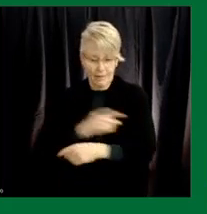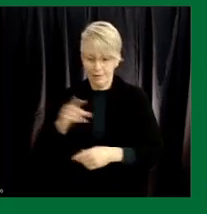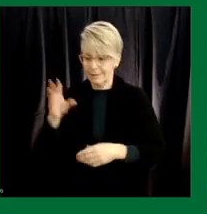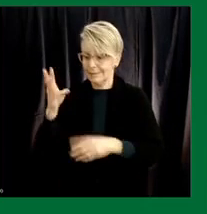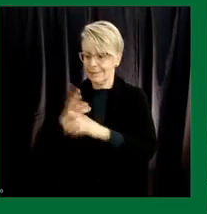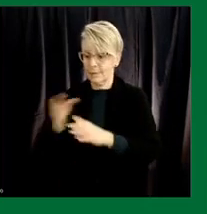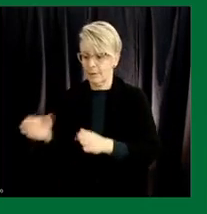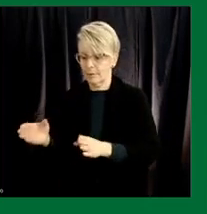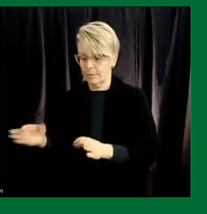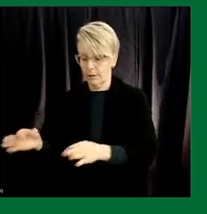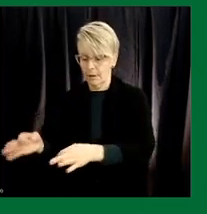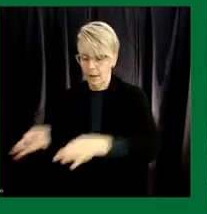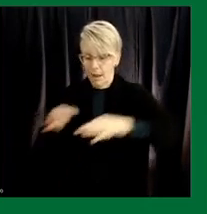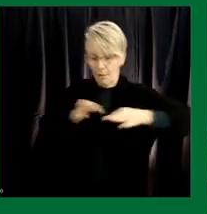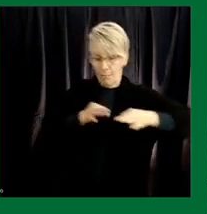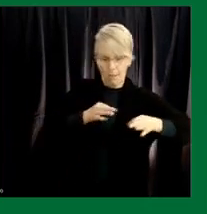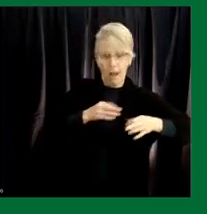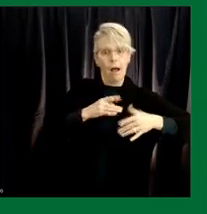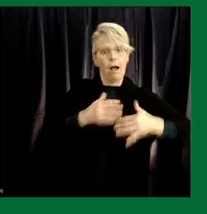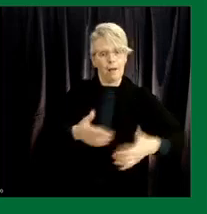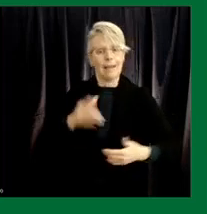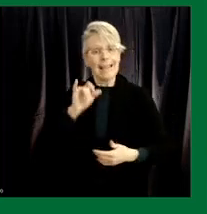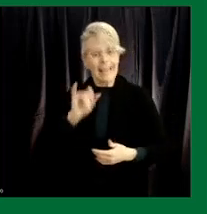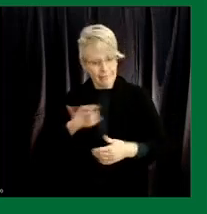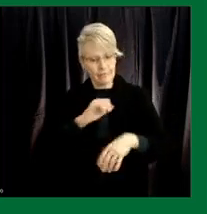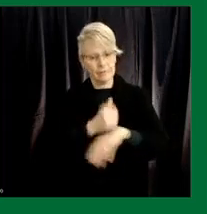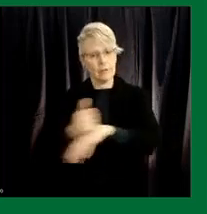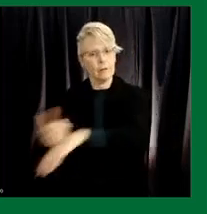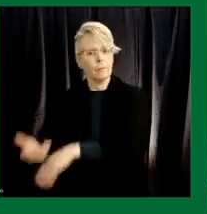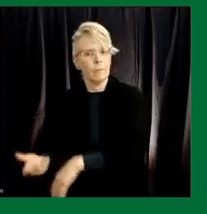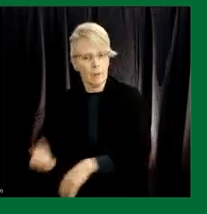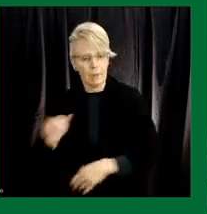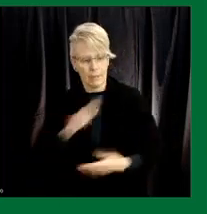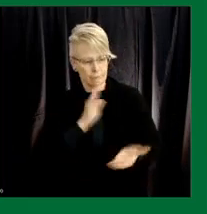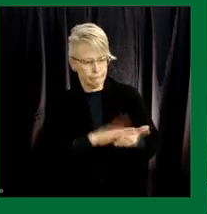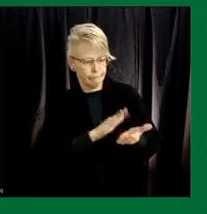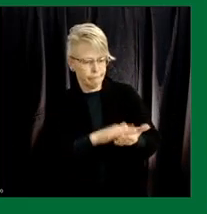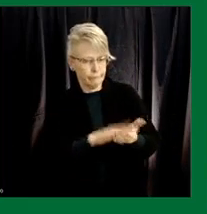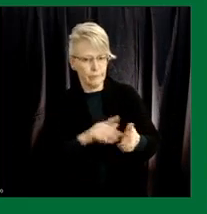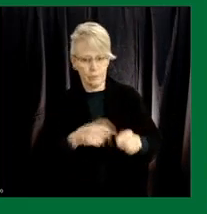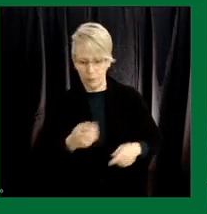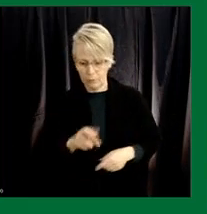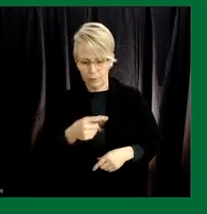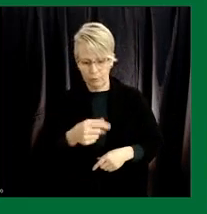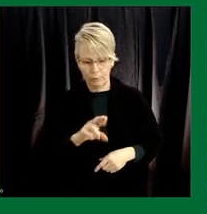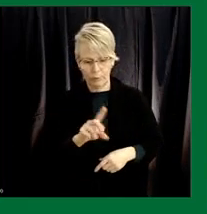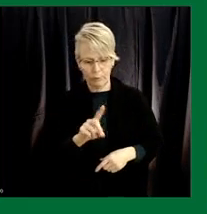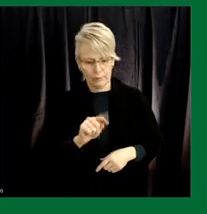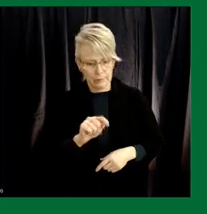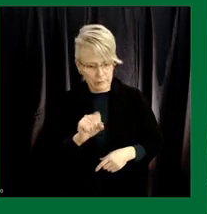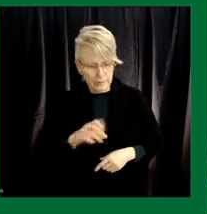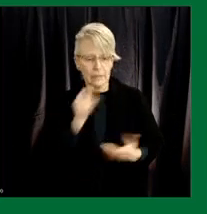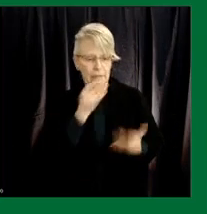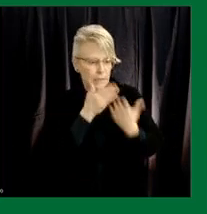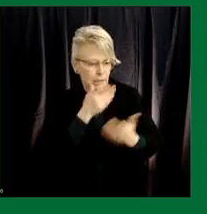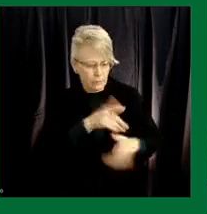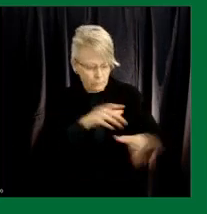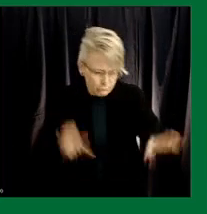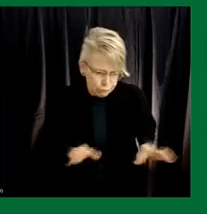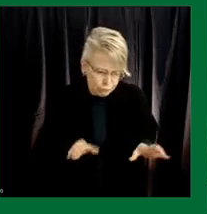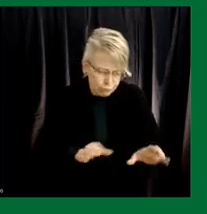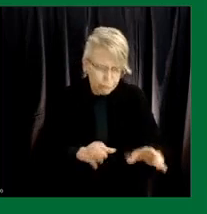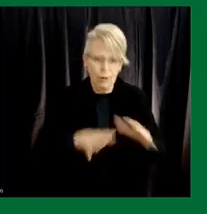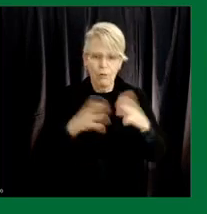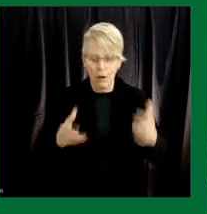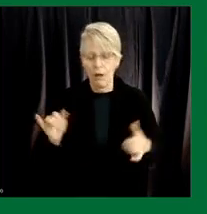i credit to dr gertz and his team for the work and effort that they are making i thank them on behalf of the province for that i thank in